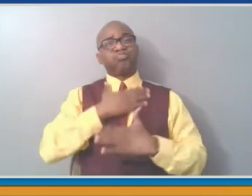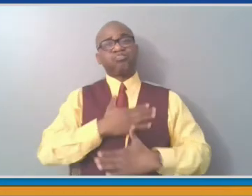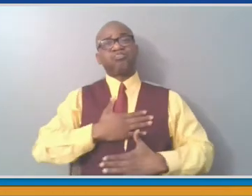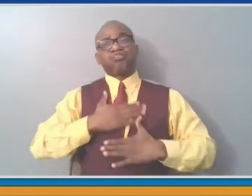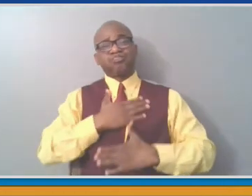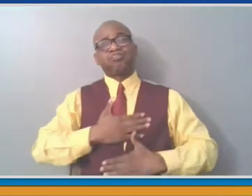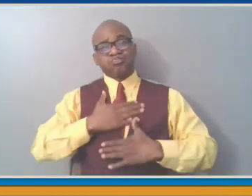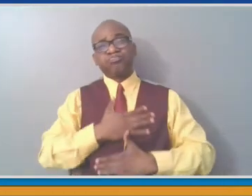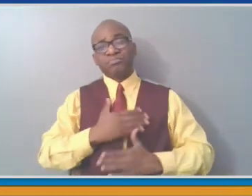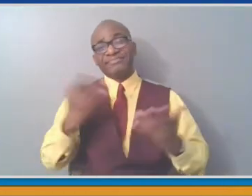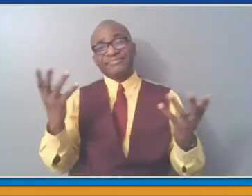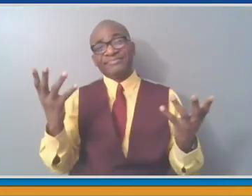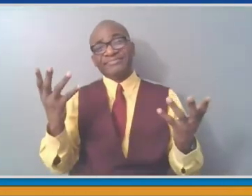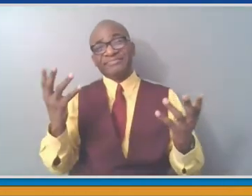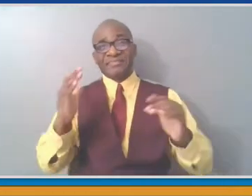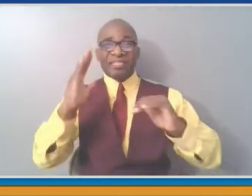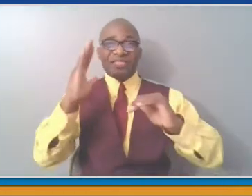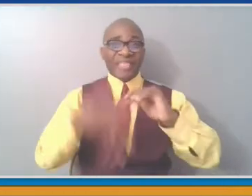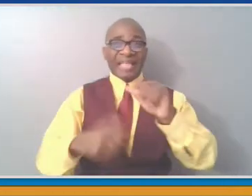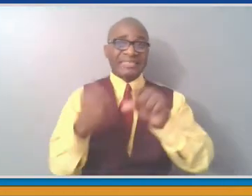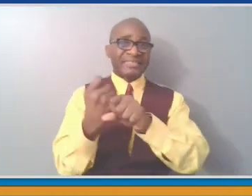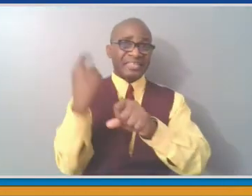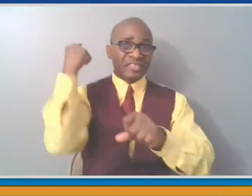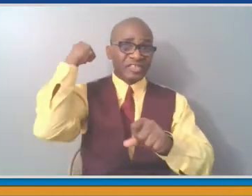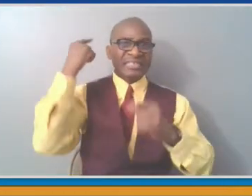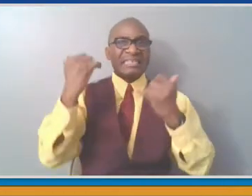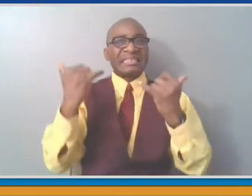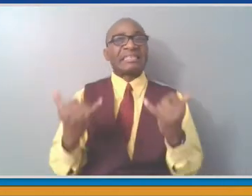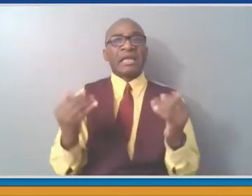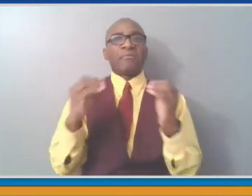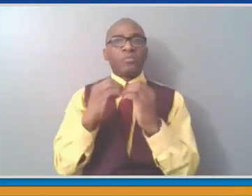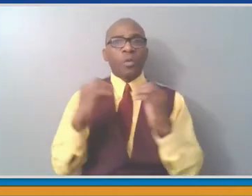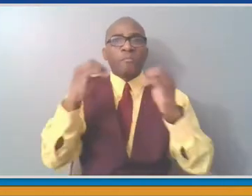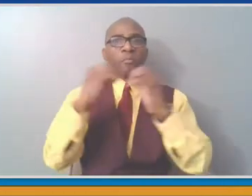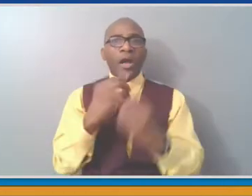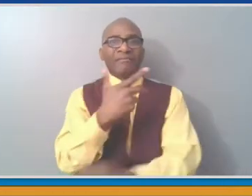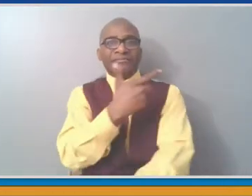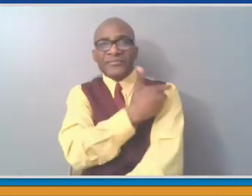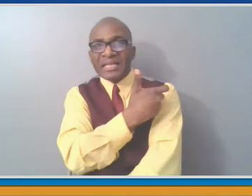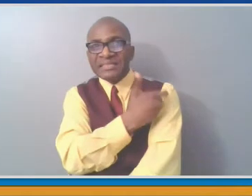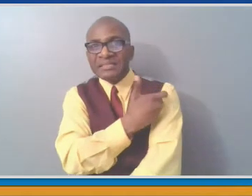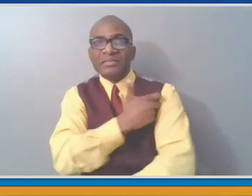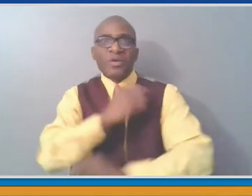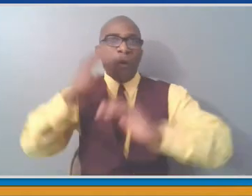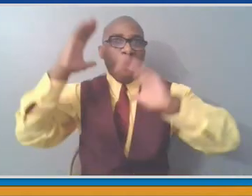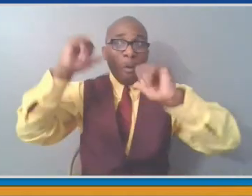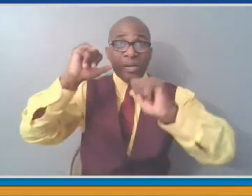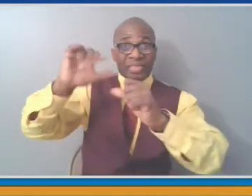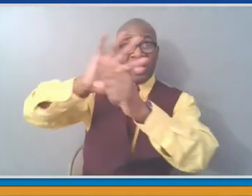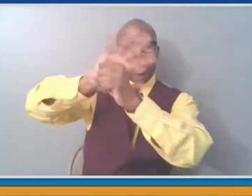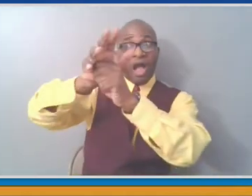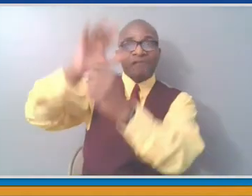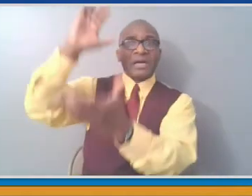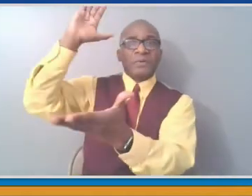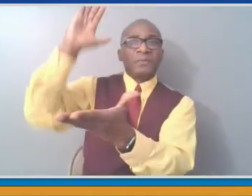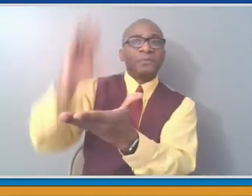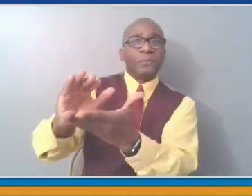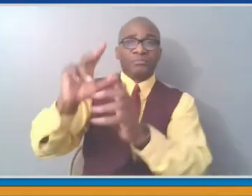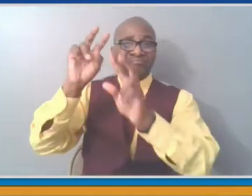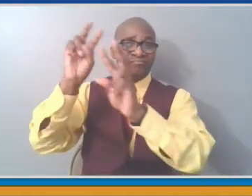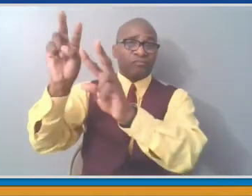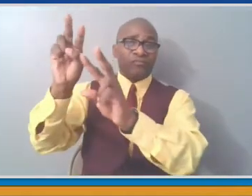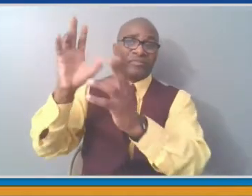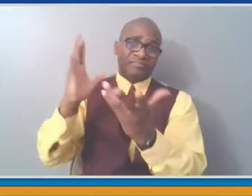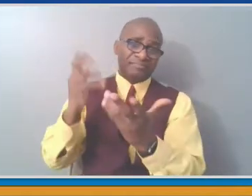the higher number of vaccinations, lower number of infections continues to go. I want to handle one more issue of parks, which we talked about last week. We've had some